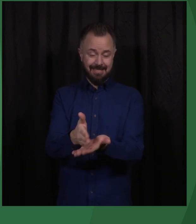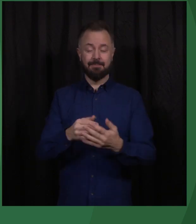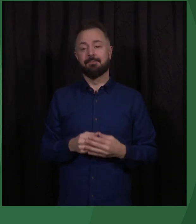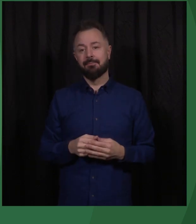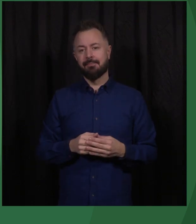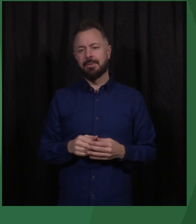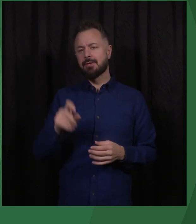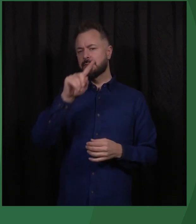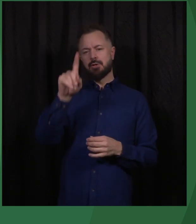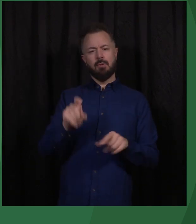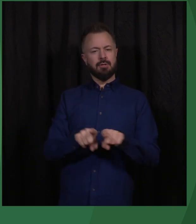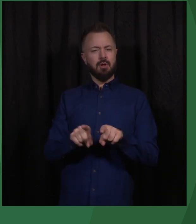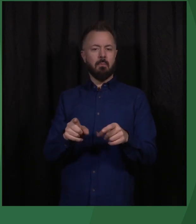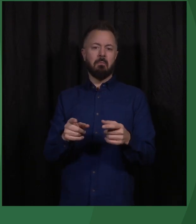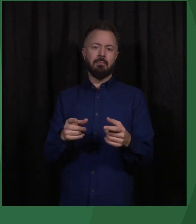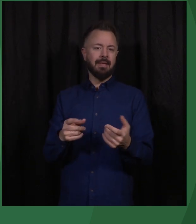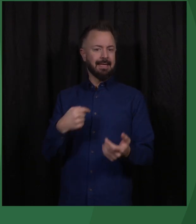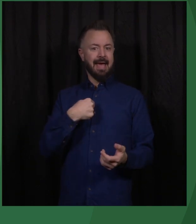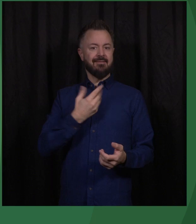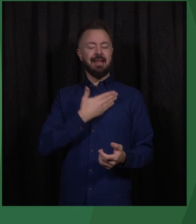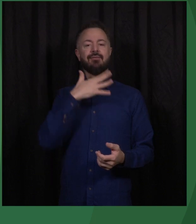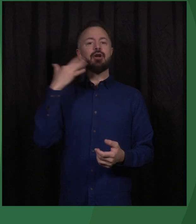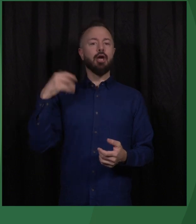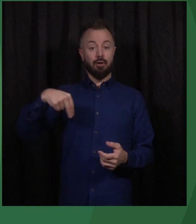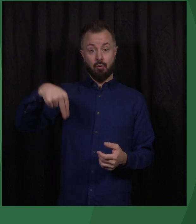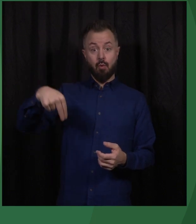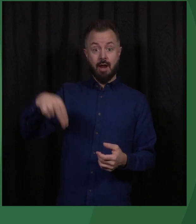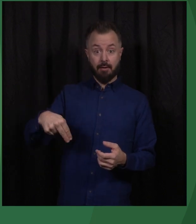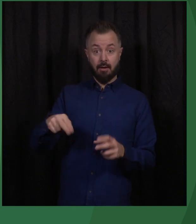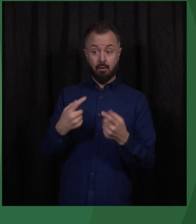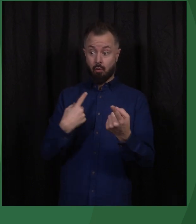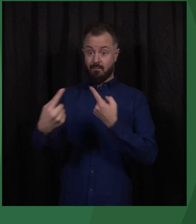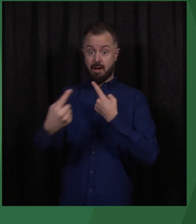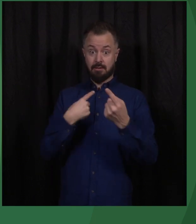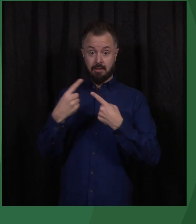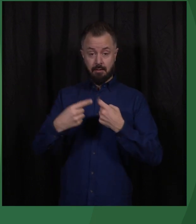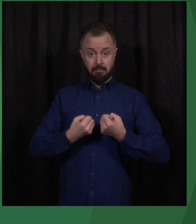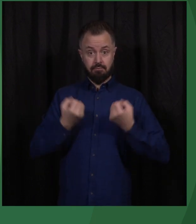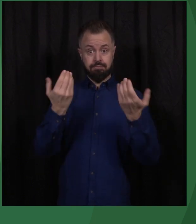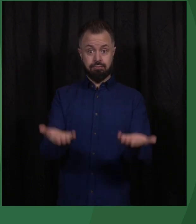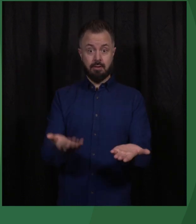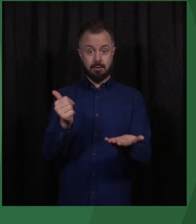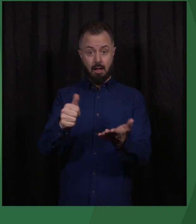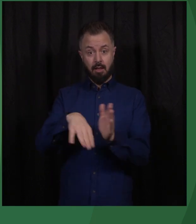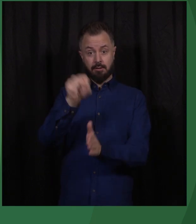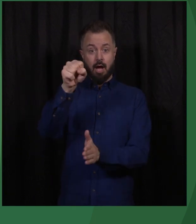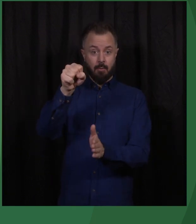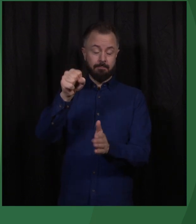Questions that I'm really pleased to see that NORAD's conference has set out to address in full.